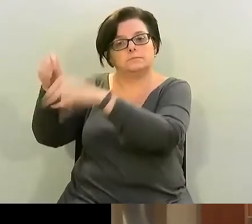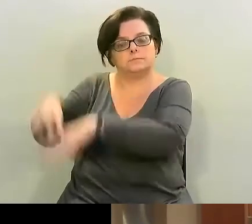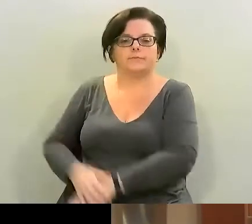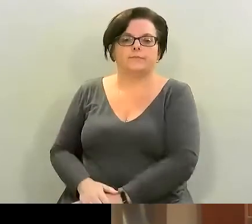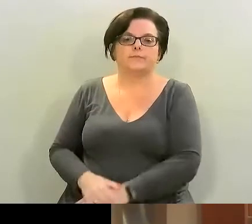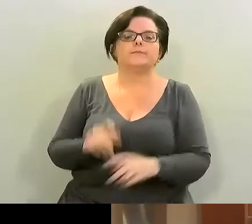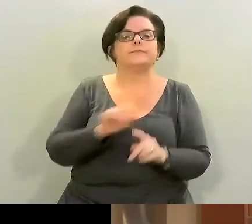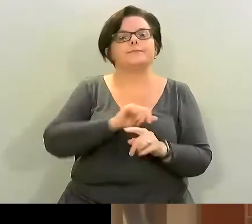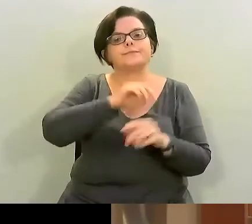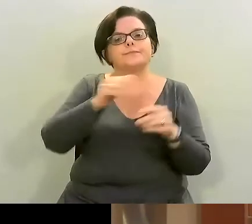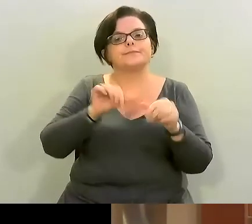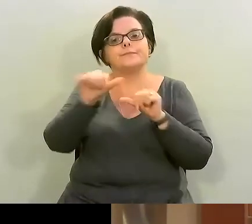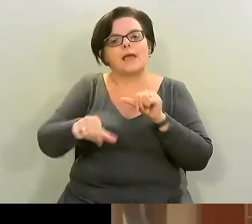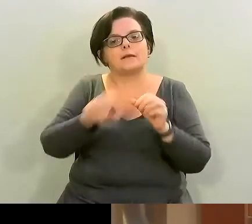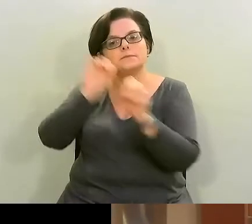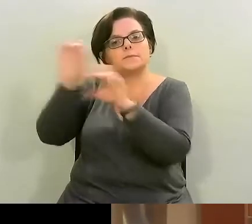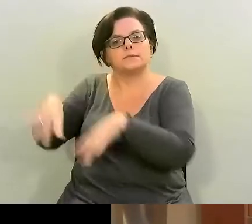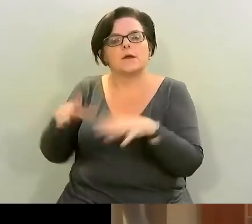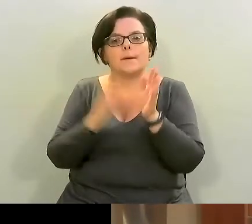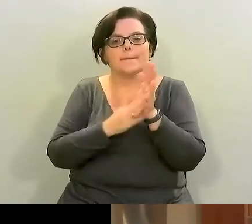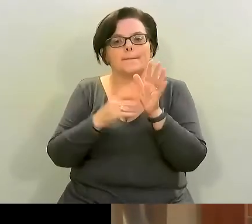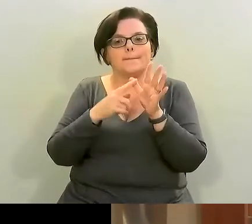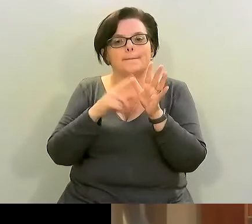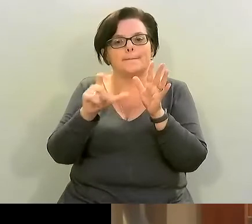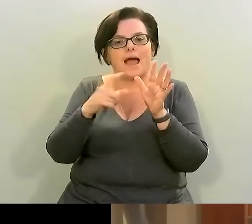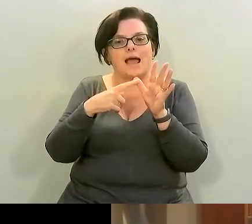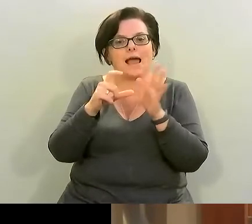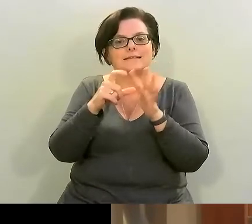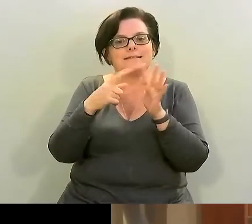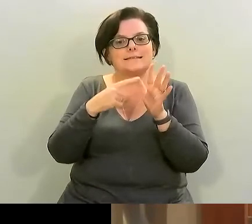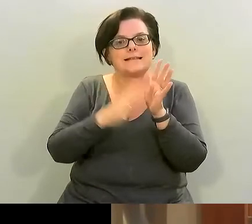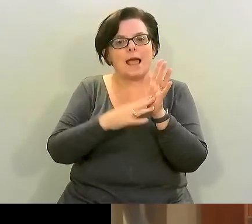macadamia nuts these are unsalted